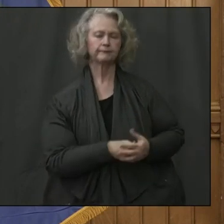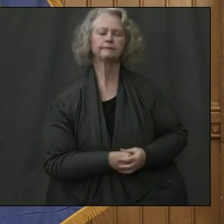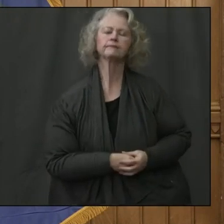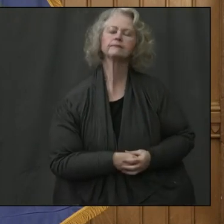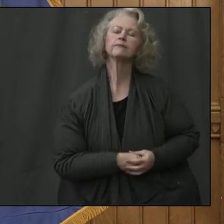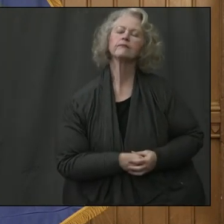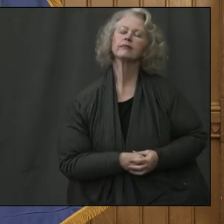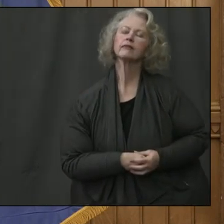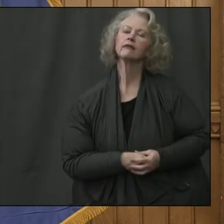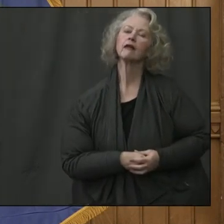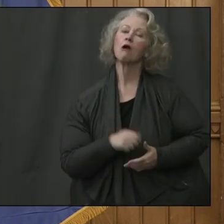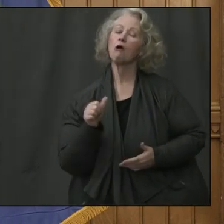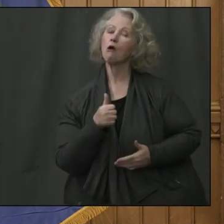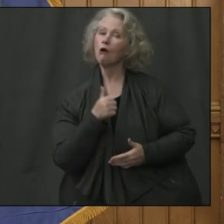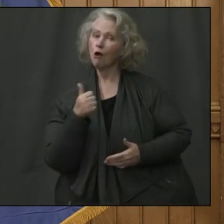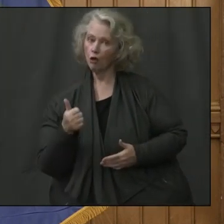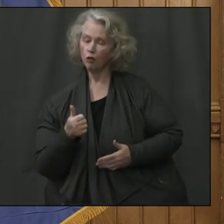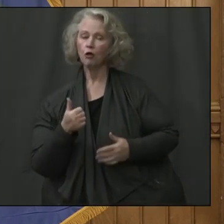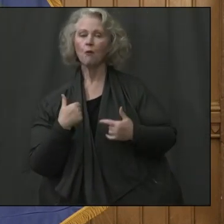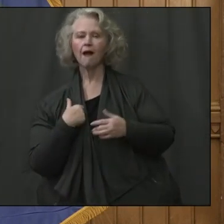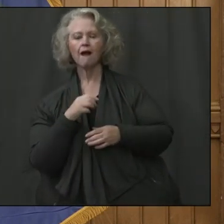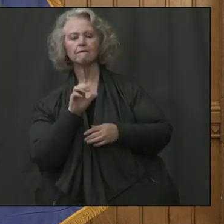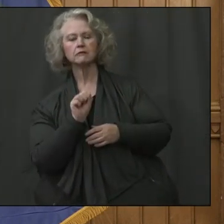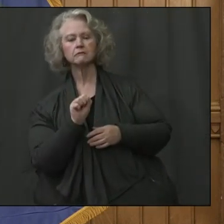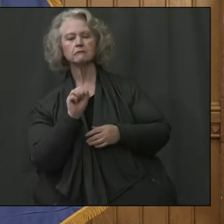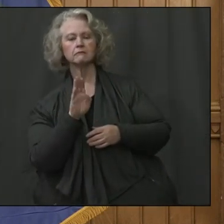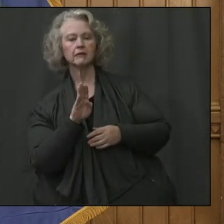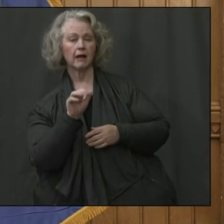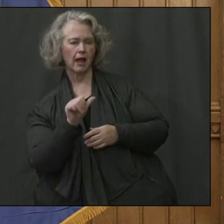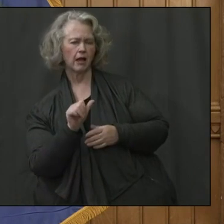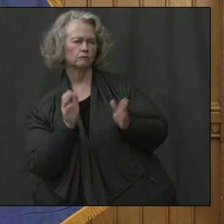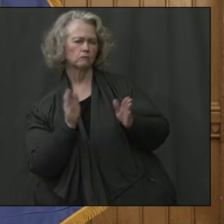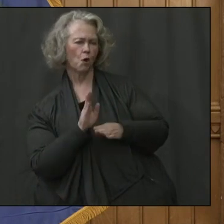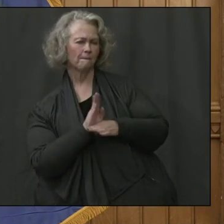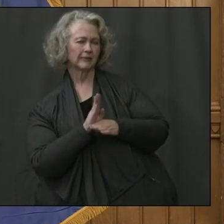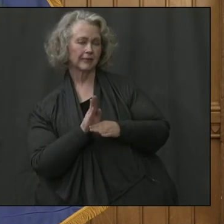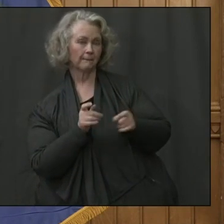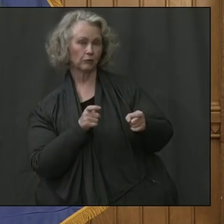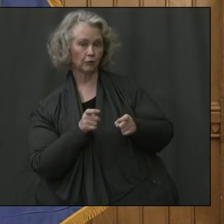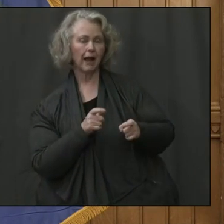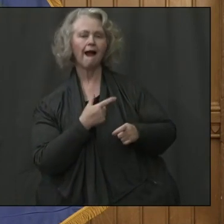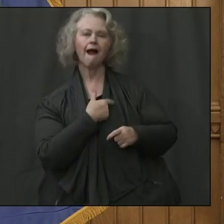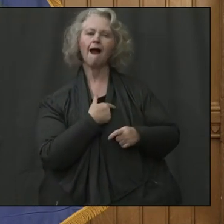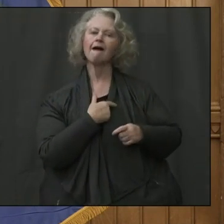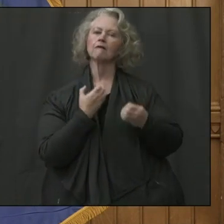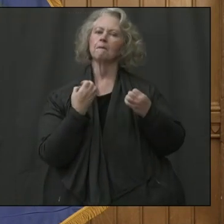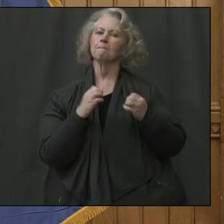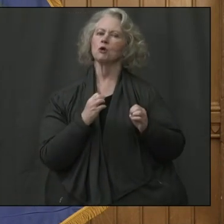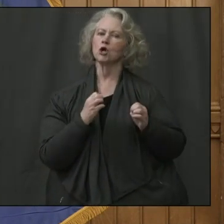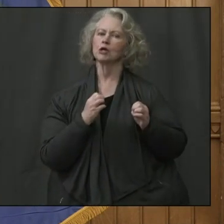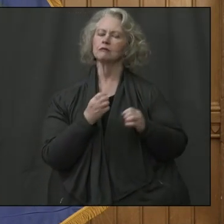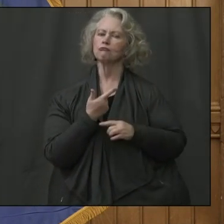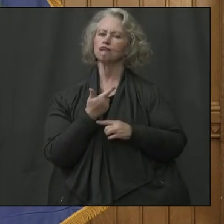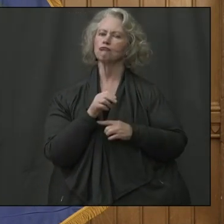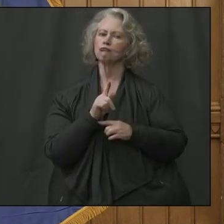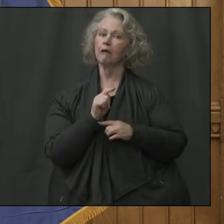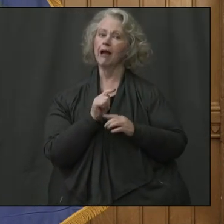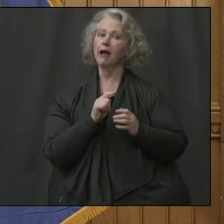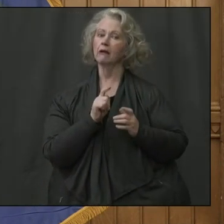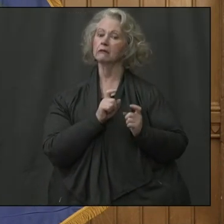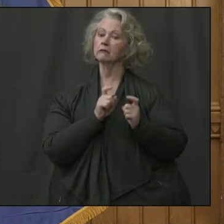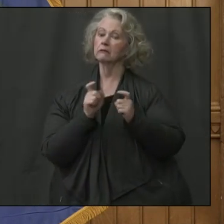aside, can also tell you there's also an SBA, Small Business Administration, um, emergency grant program up to $10,000.